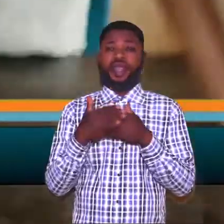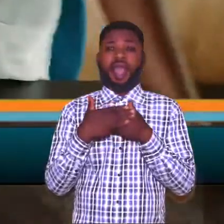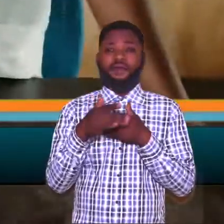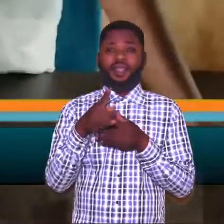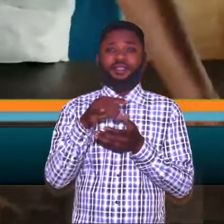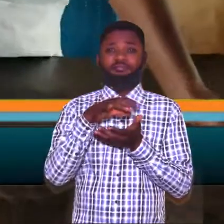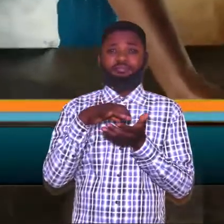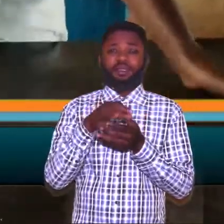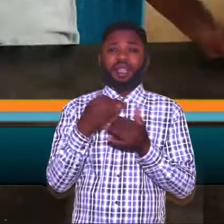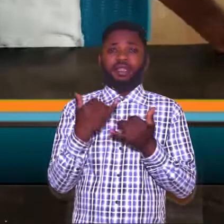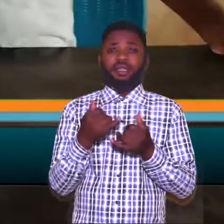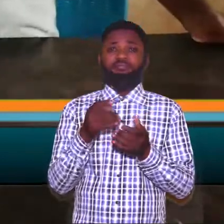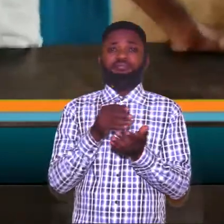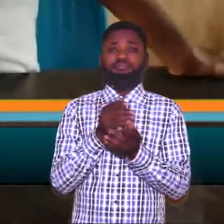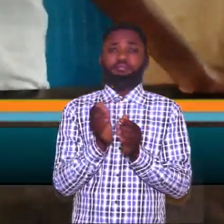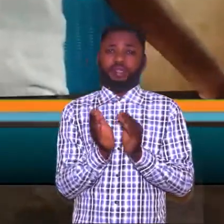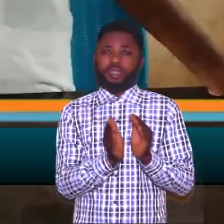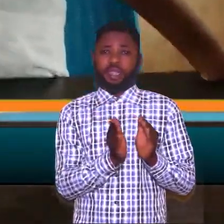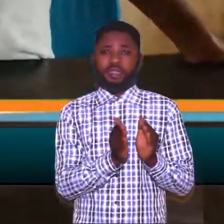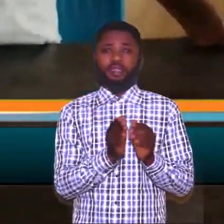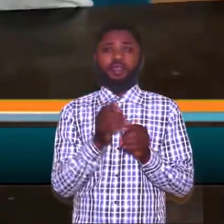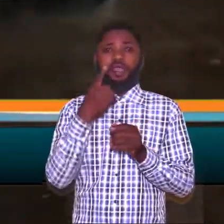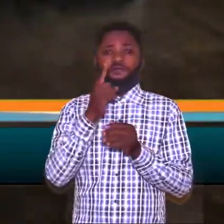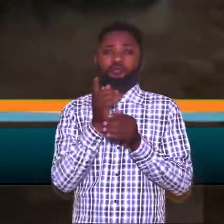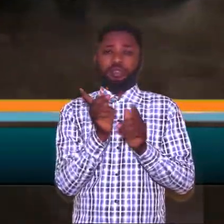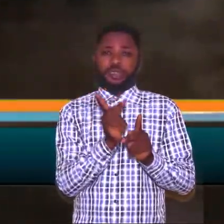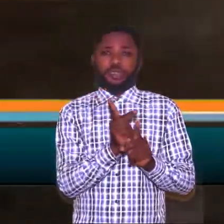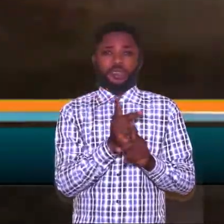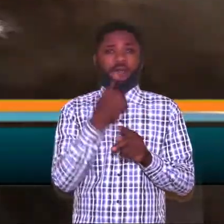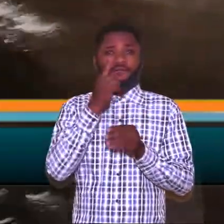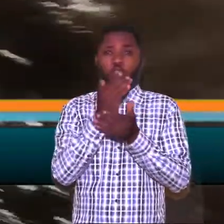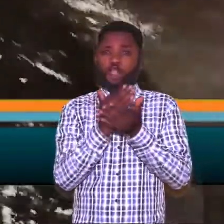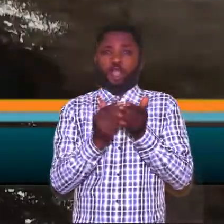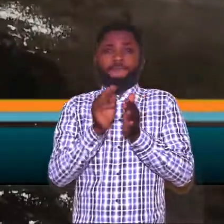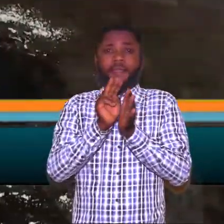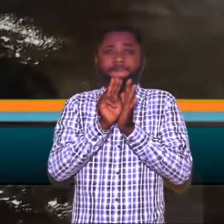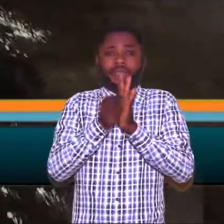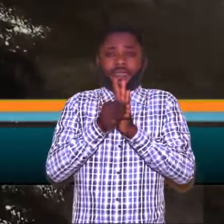After the kneading, you then set aside for some minutes.